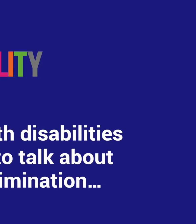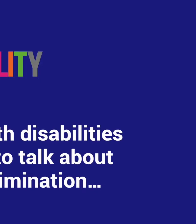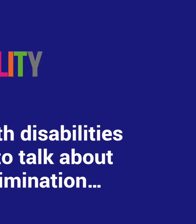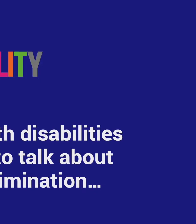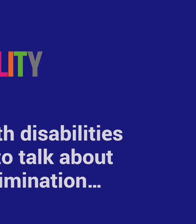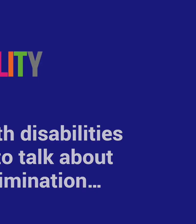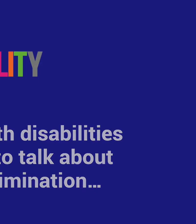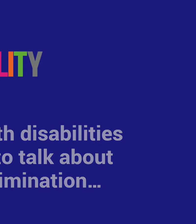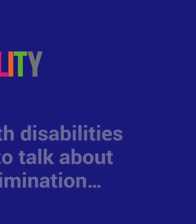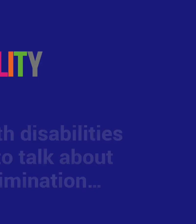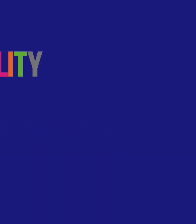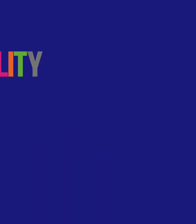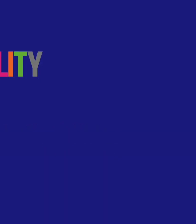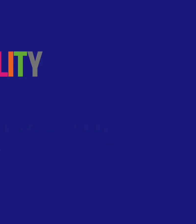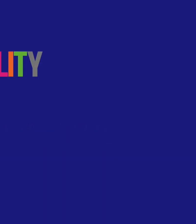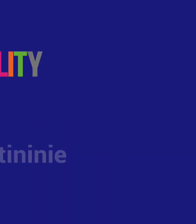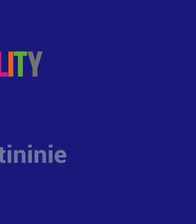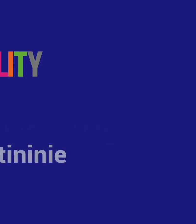and discrimination.